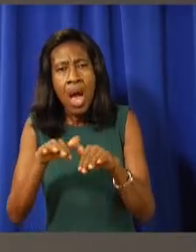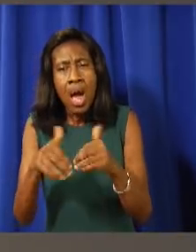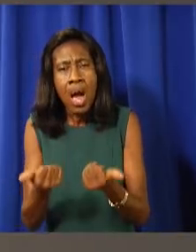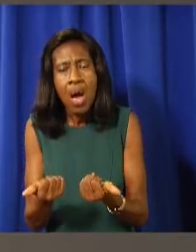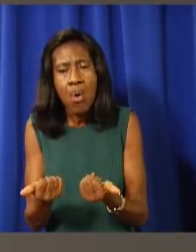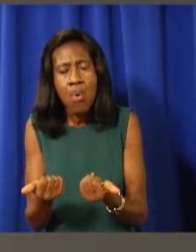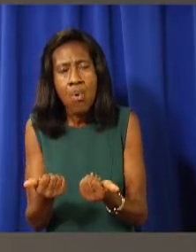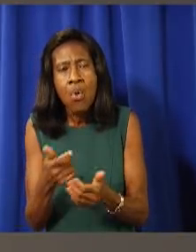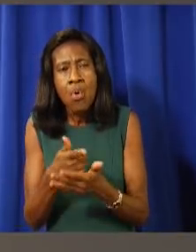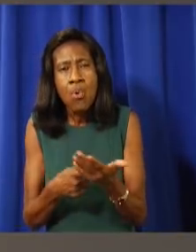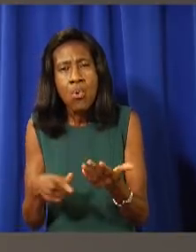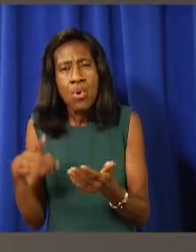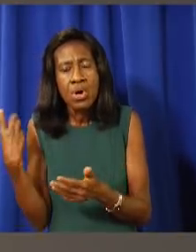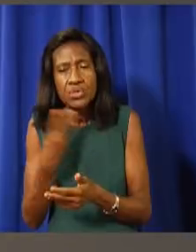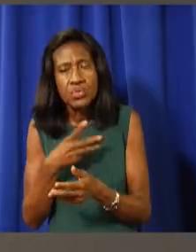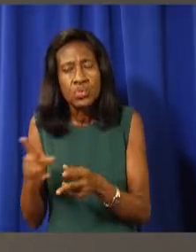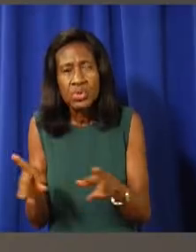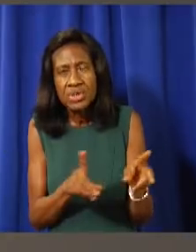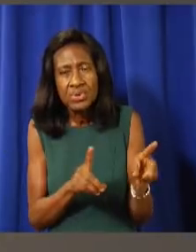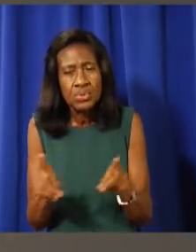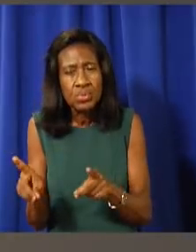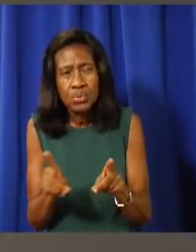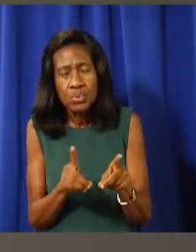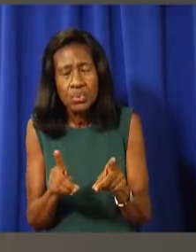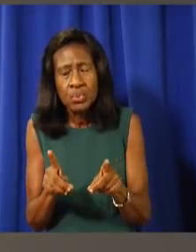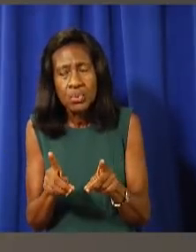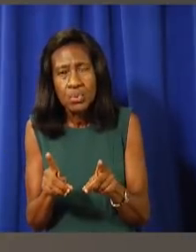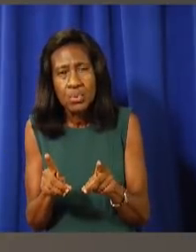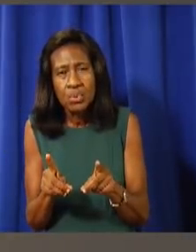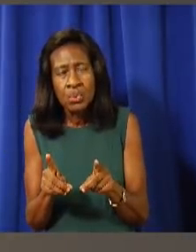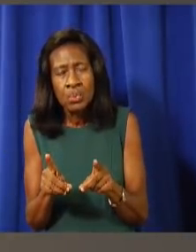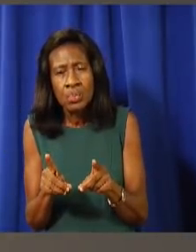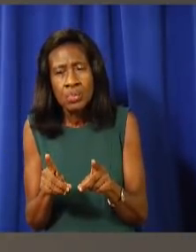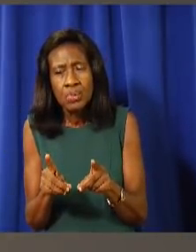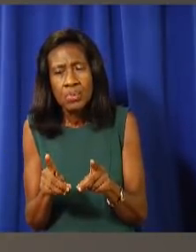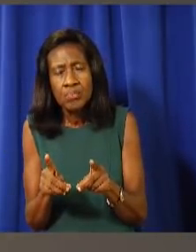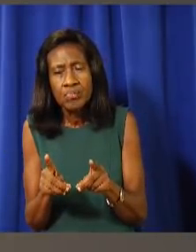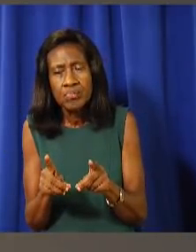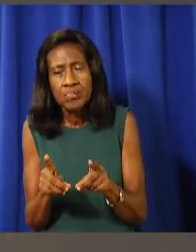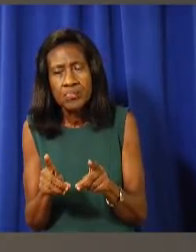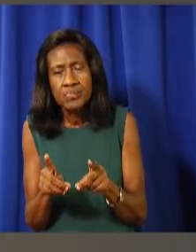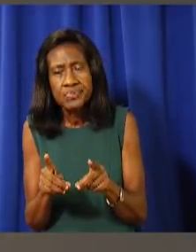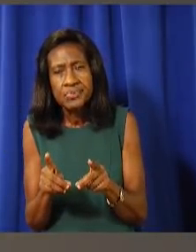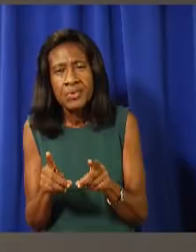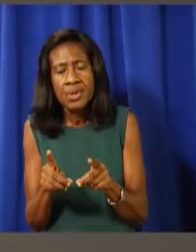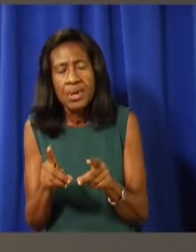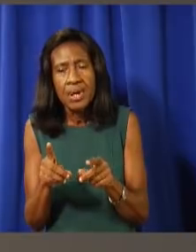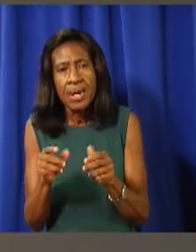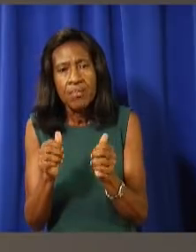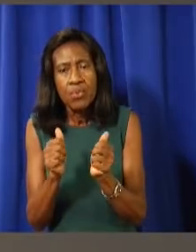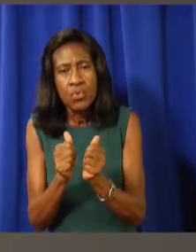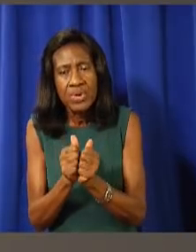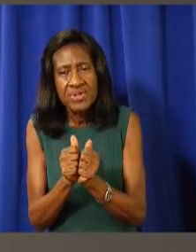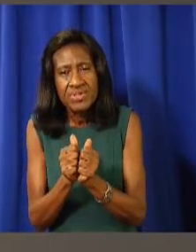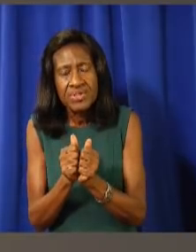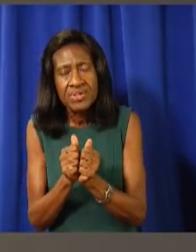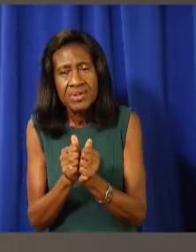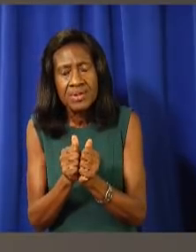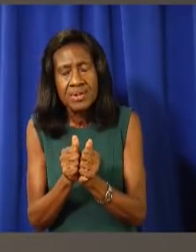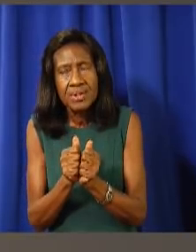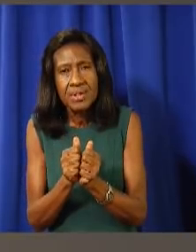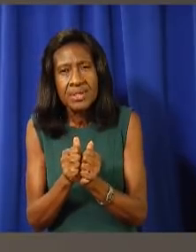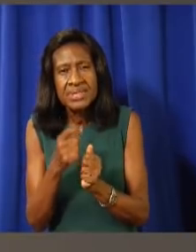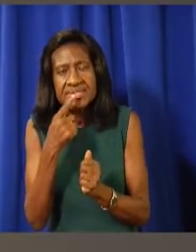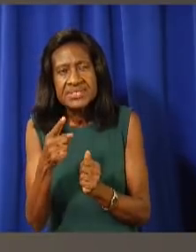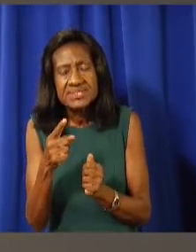dealing with the frontline testing? When you talk about front, are the delivery, food delivery van drivers being tested? Who